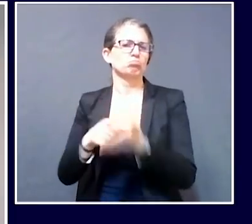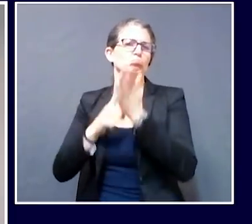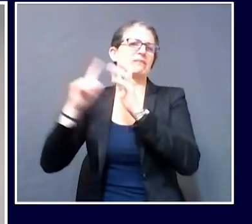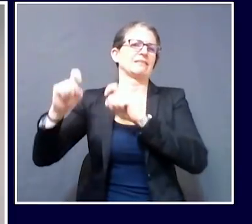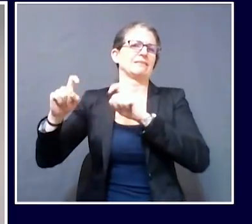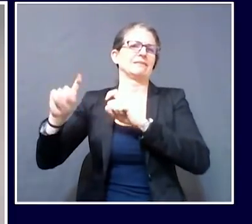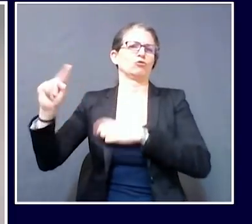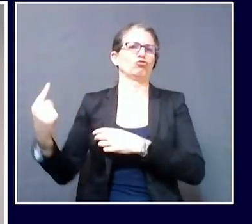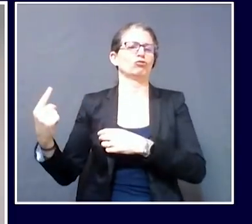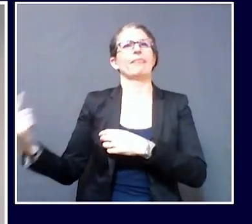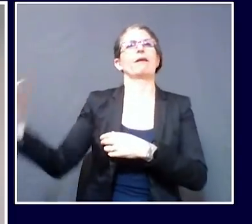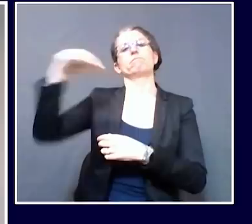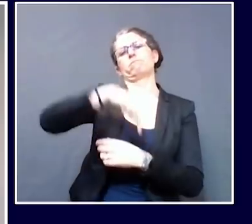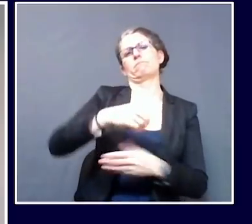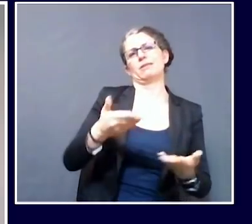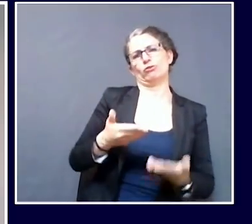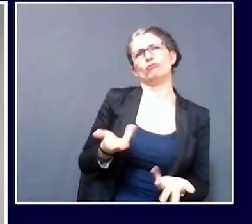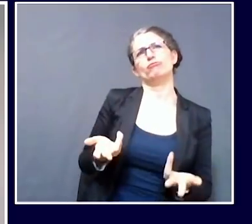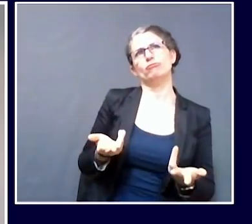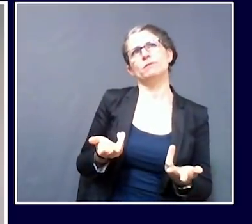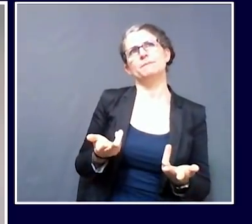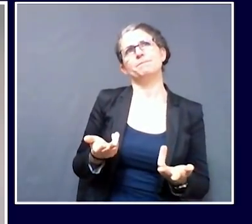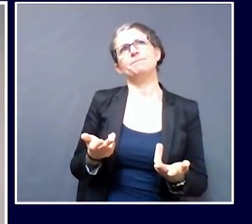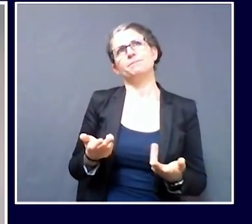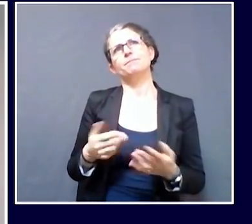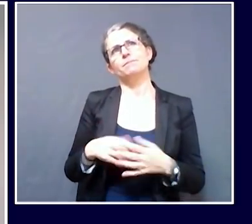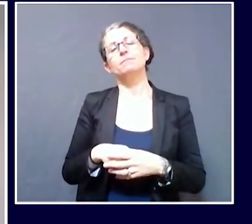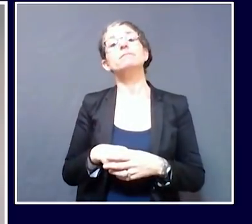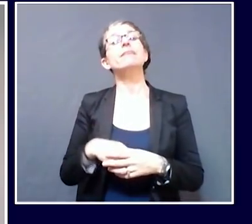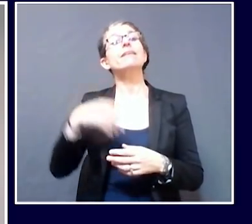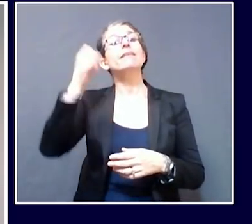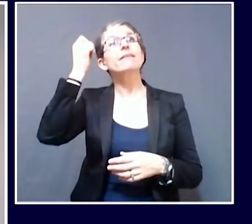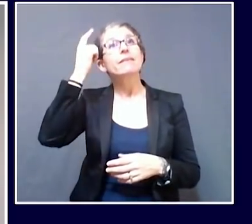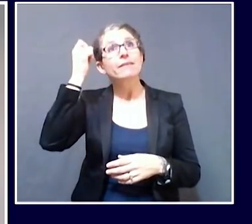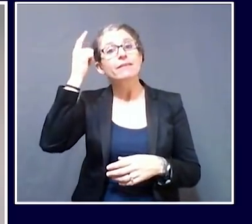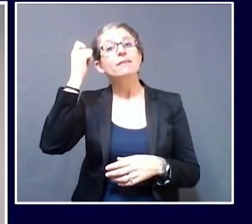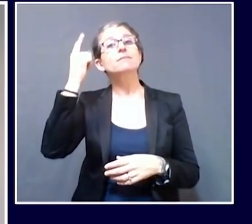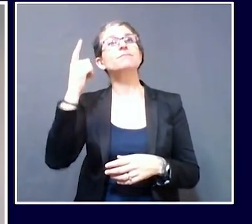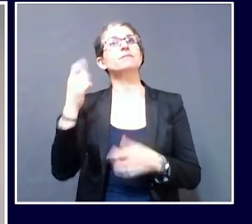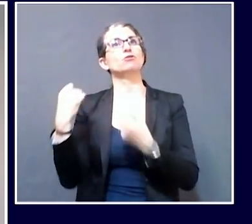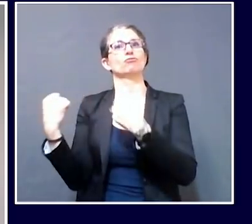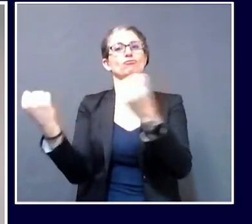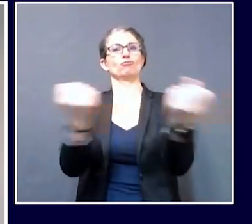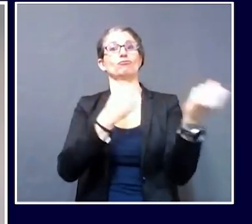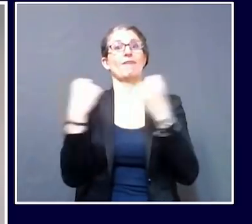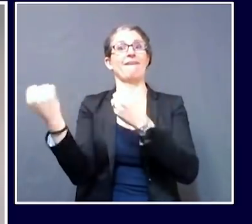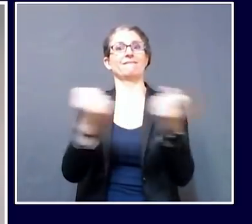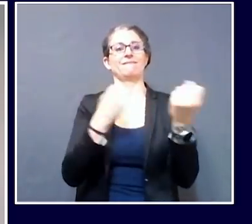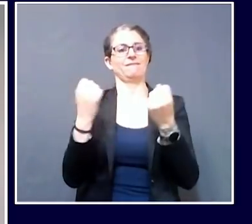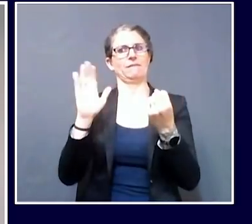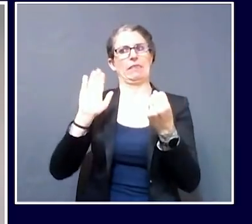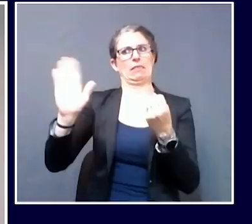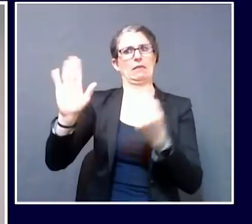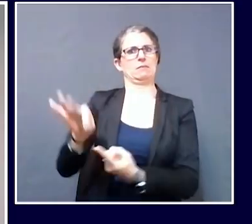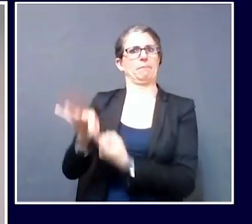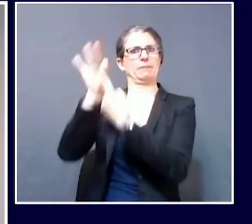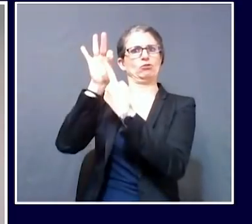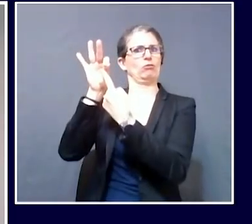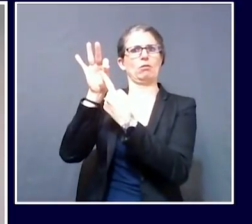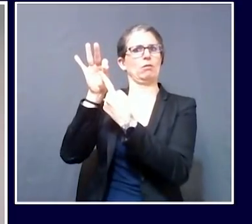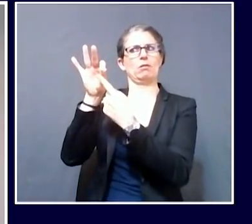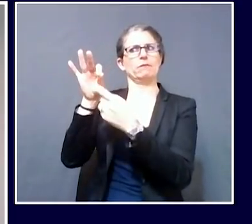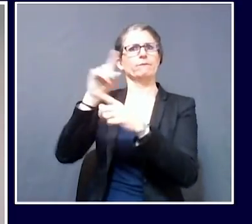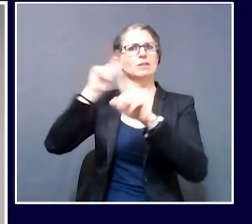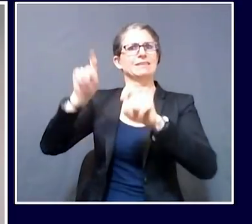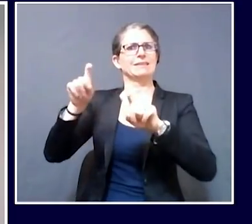own sort of drive through swab and send locations, which again would offer people the opportunity to get a test before